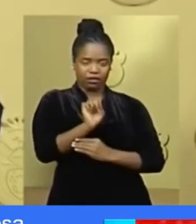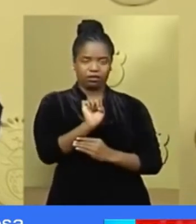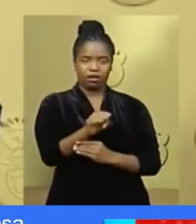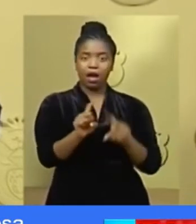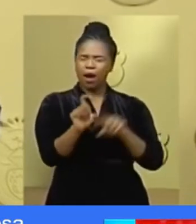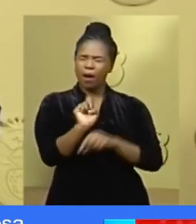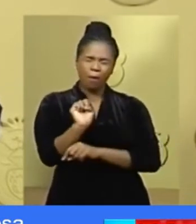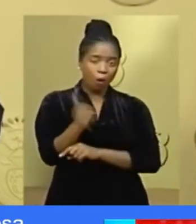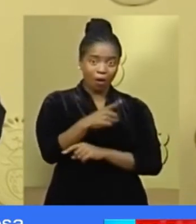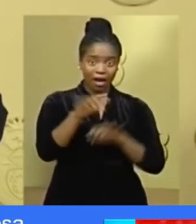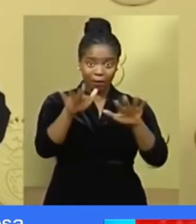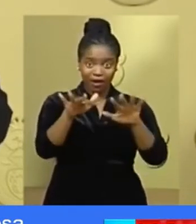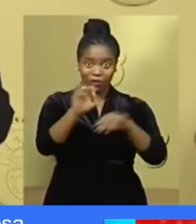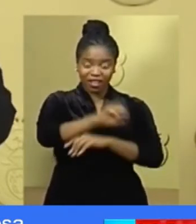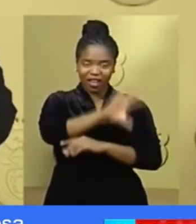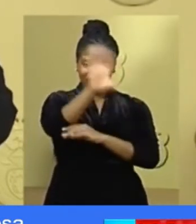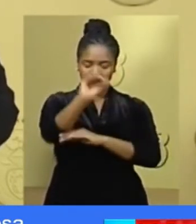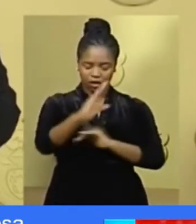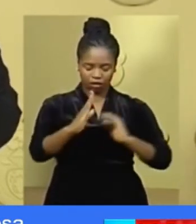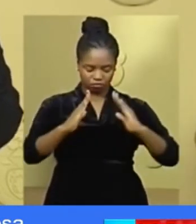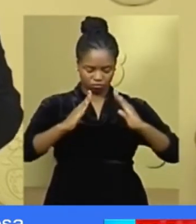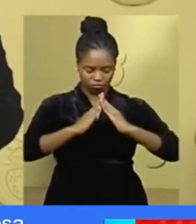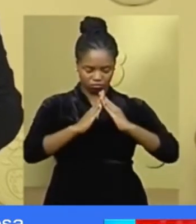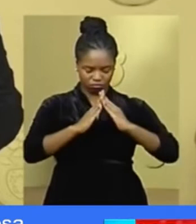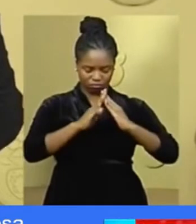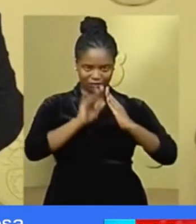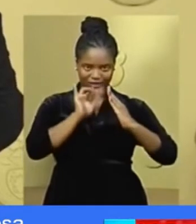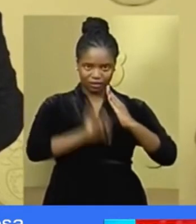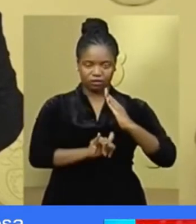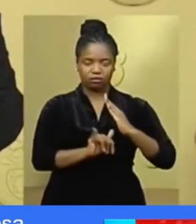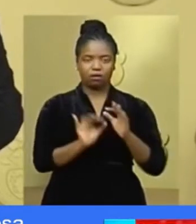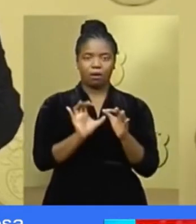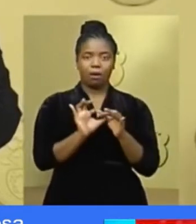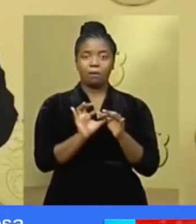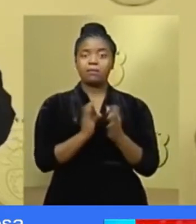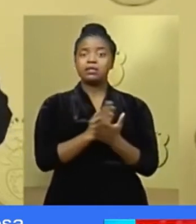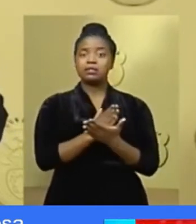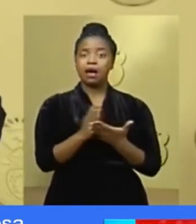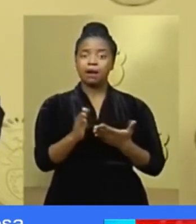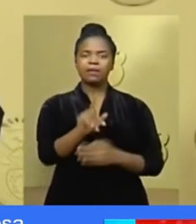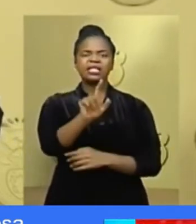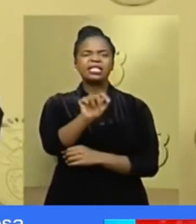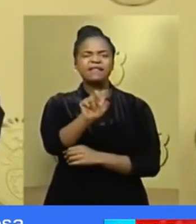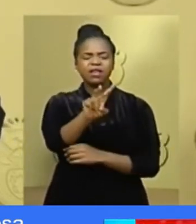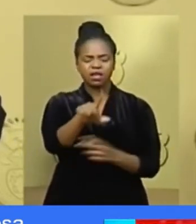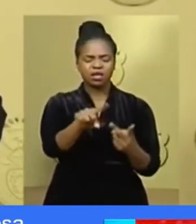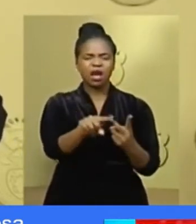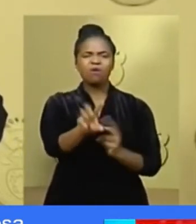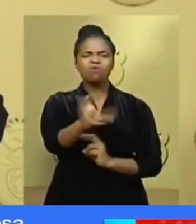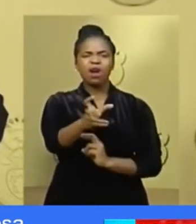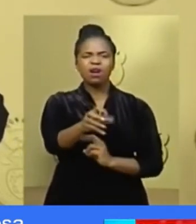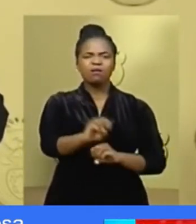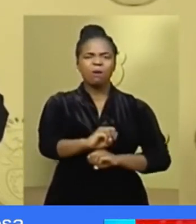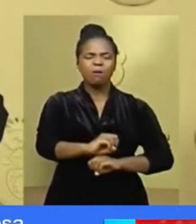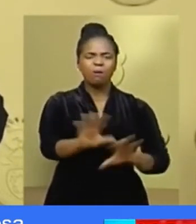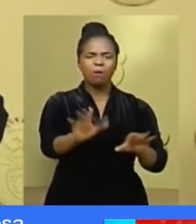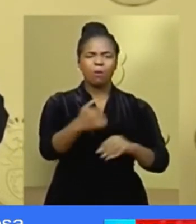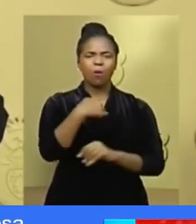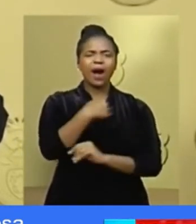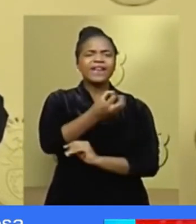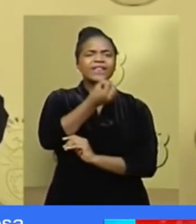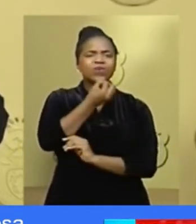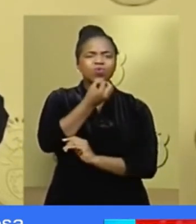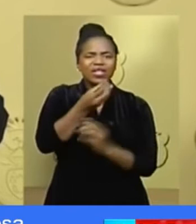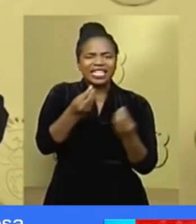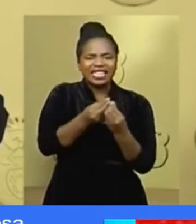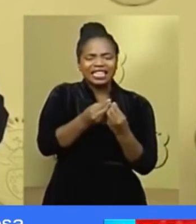It will also include those involved in the production, distribution and supply of food and